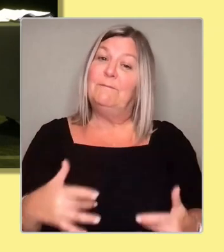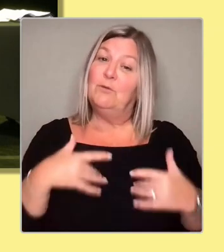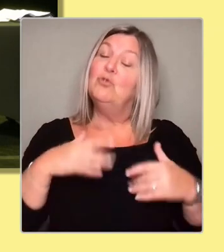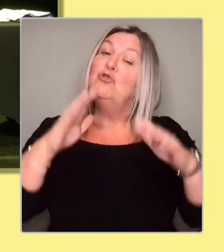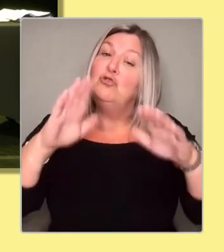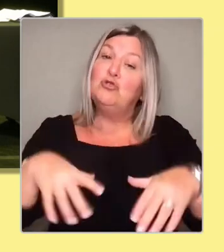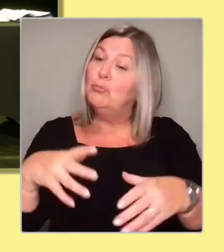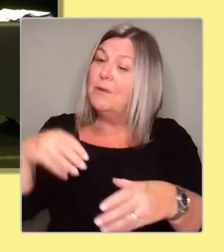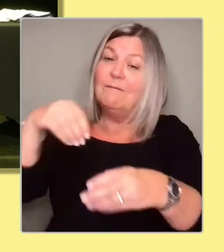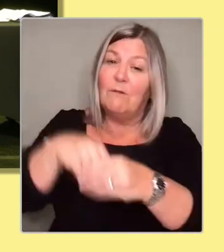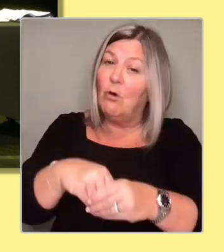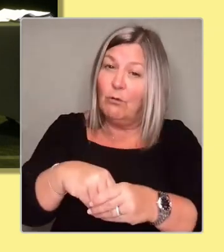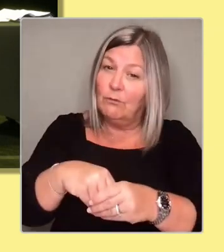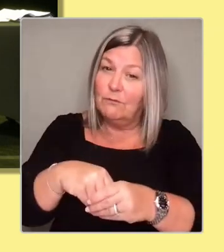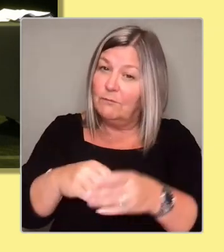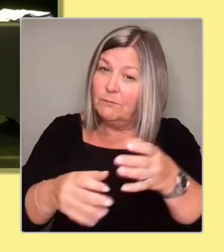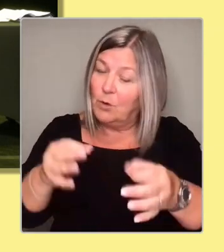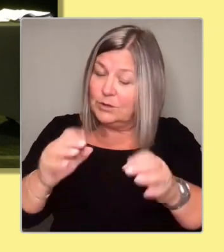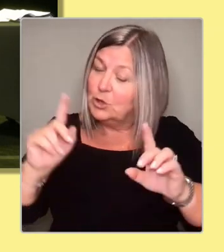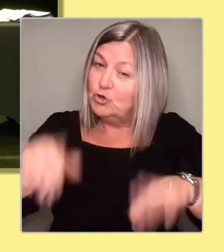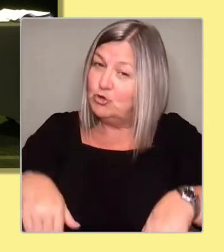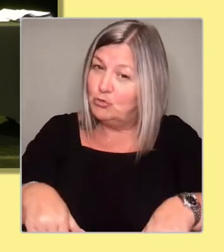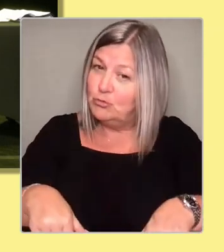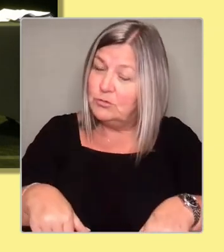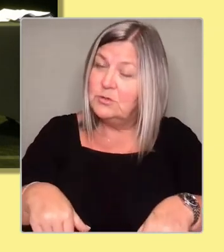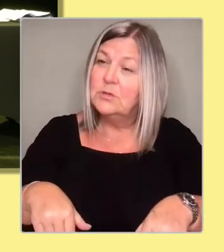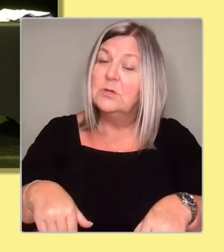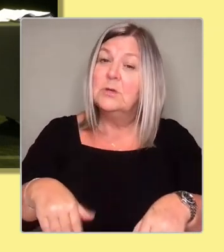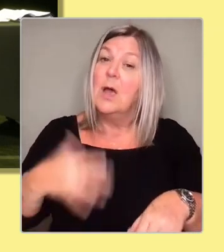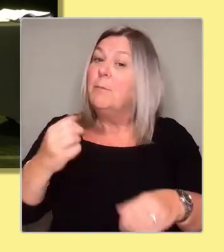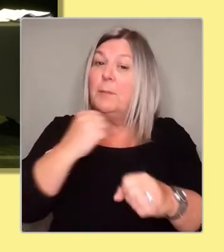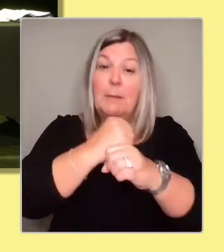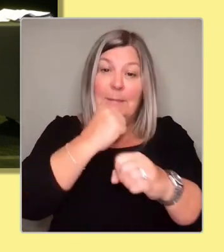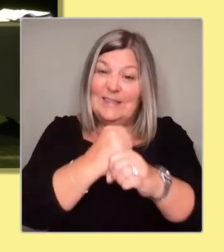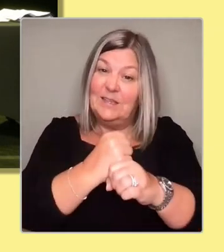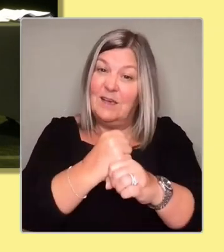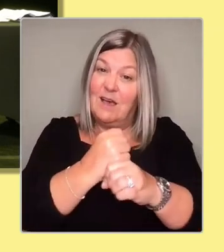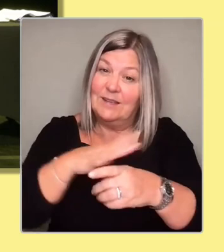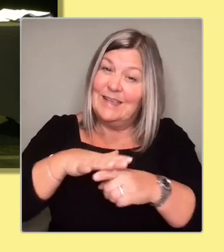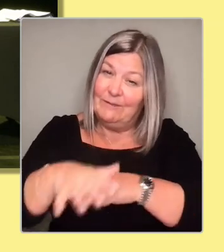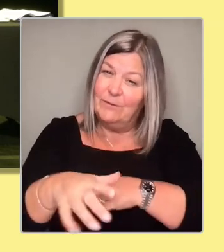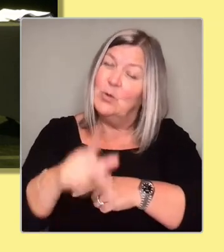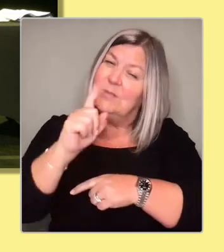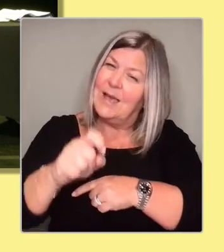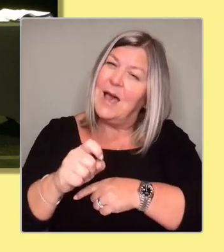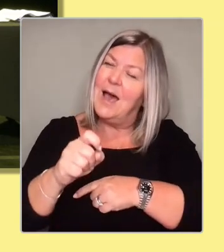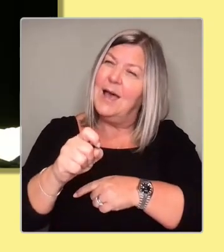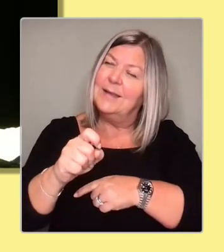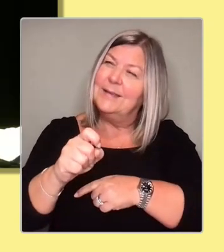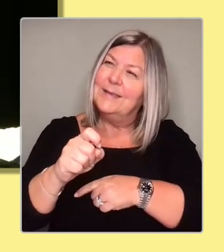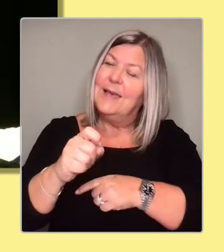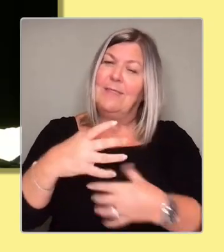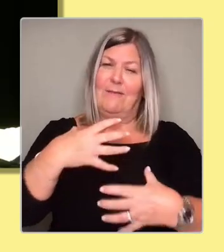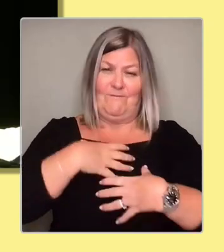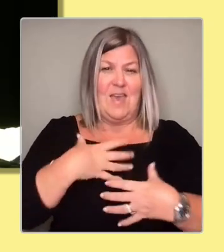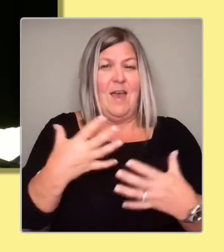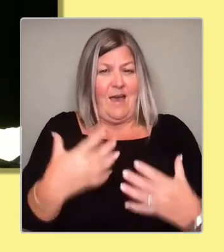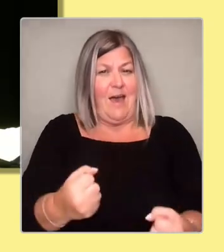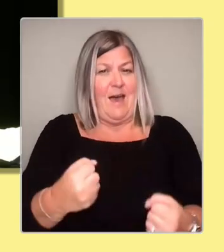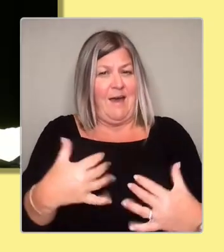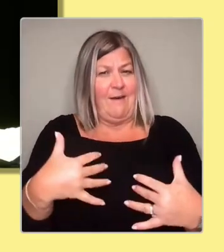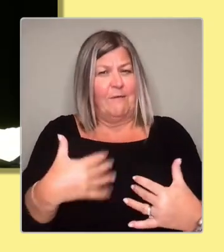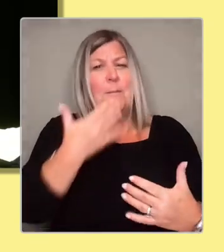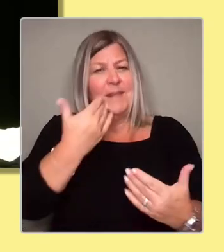the case. Can you get rid of that fear for me? Okay, thanks very much. Homza, you're first on this. Such a good